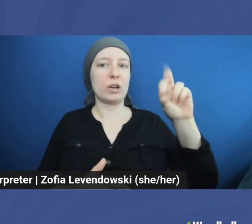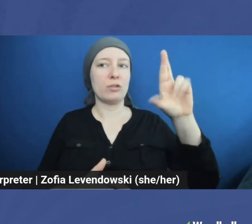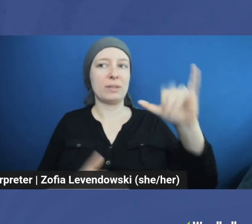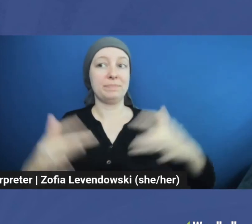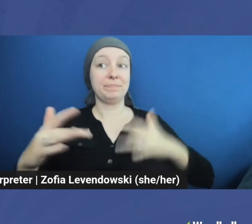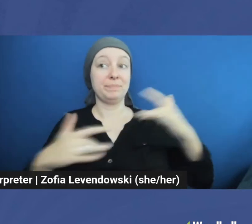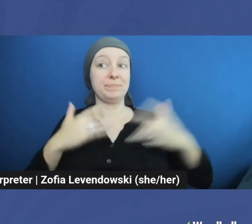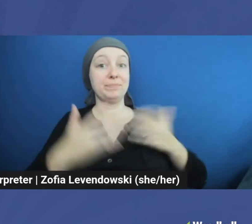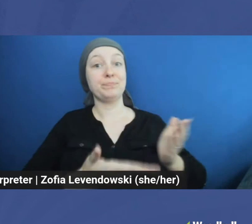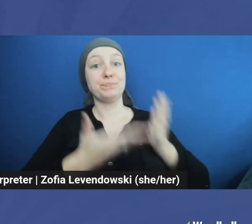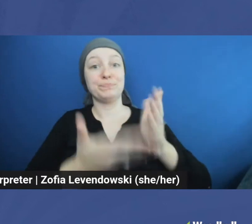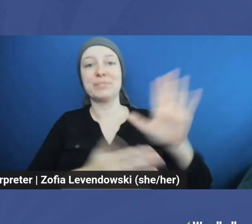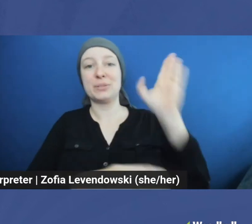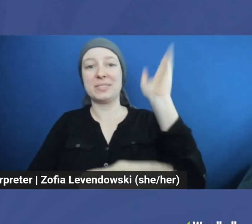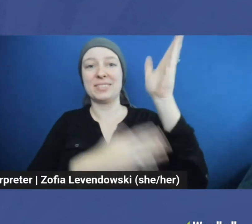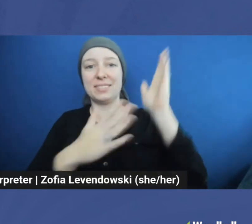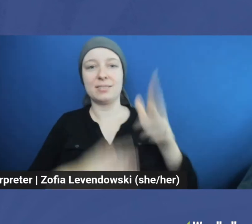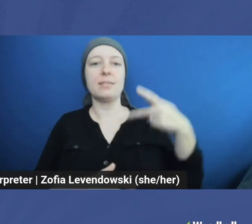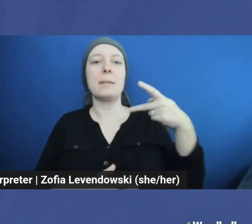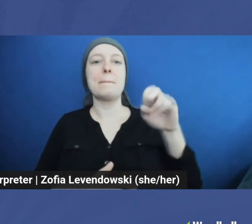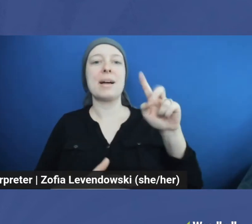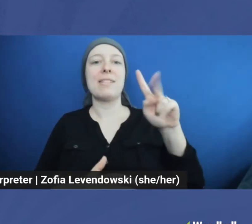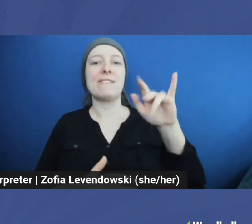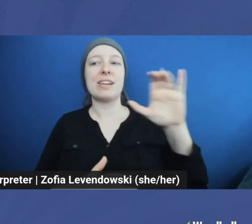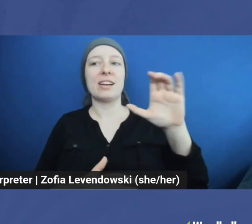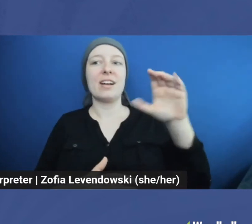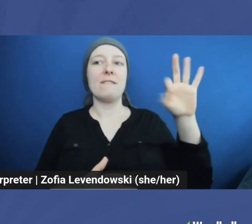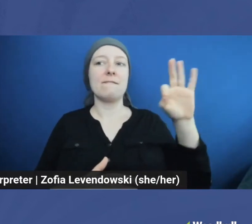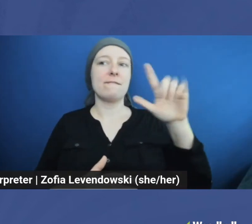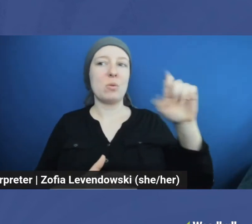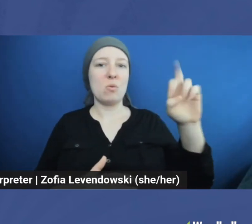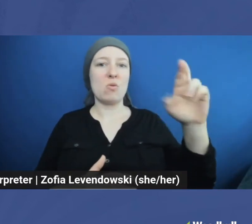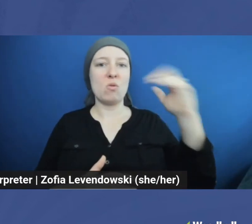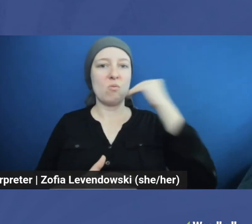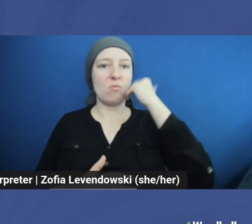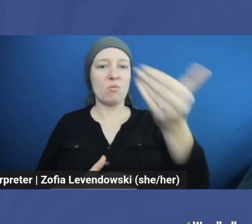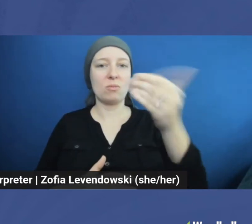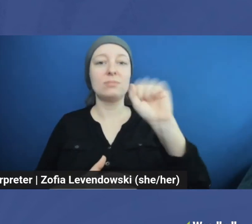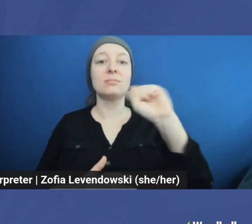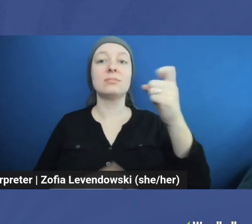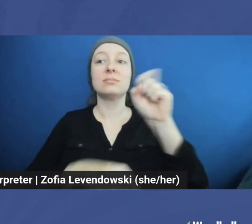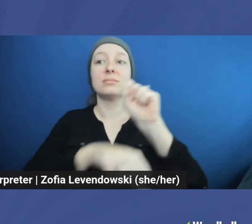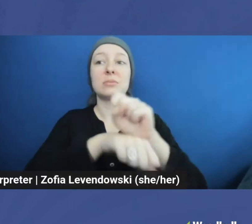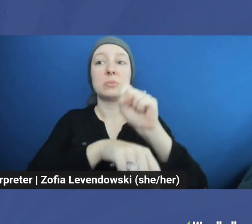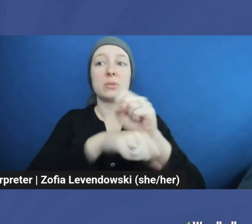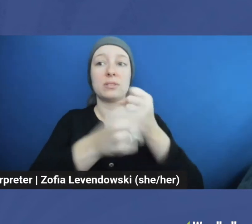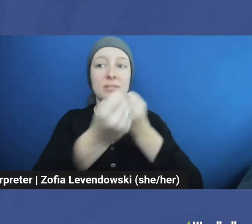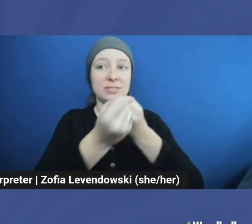presentation, Pelvic Floor Whore, Sex Worker Advocacy in Pelvic Health.